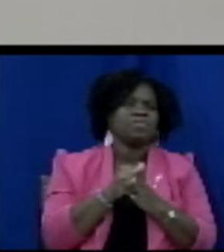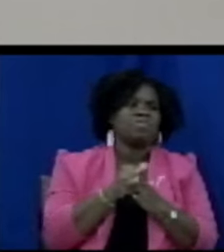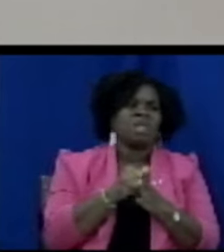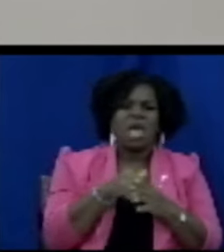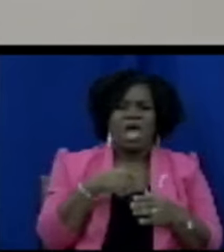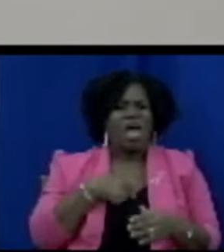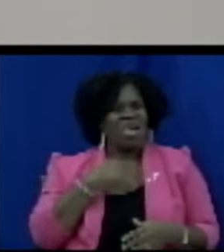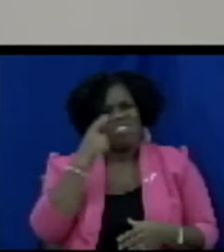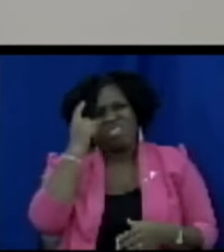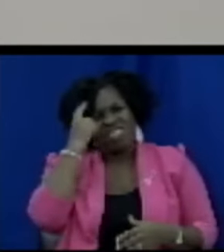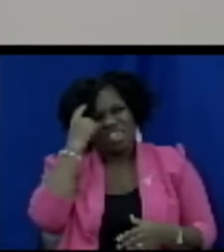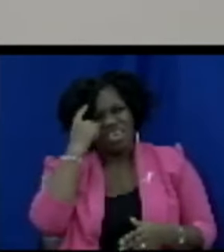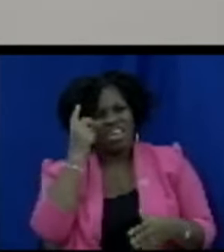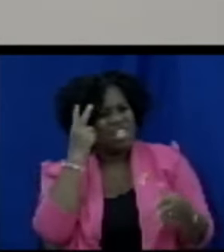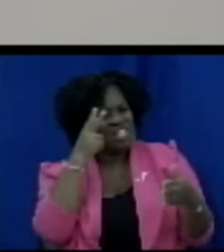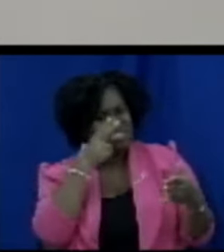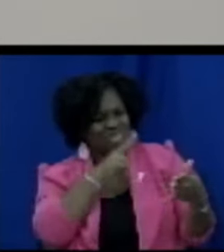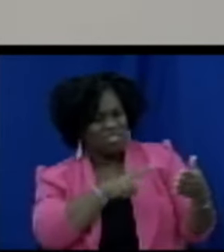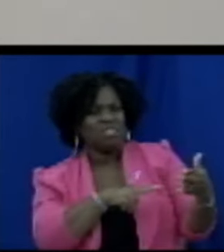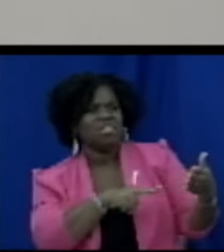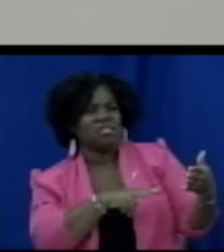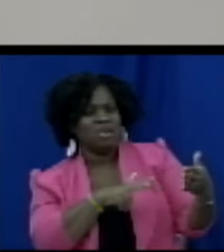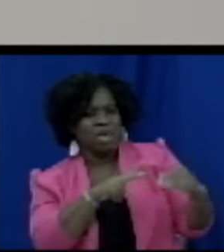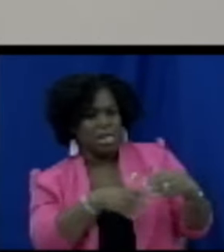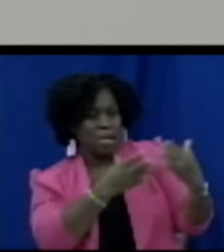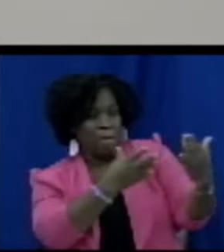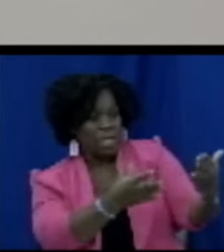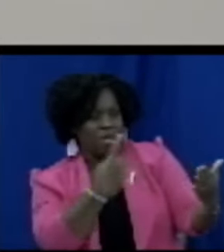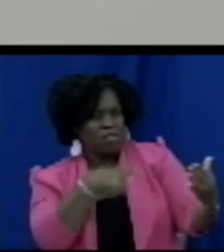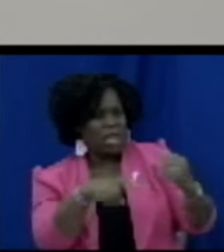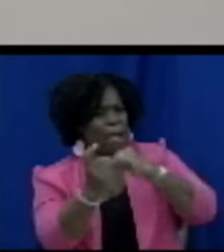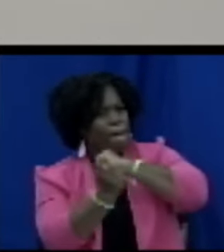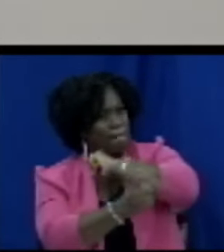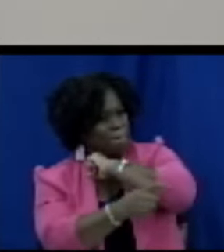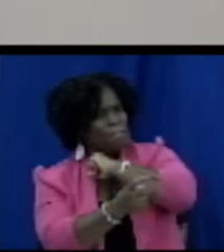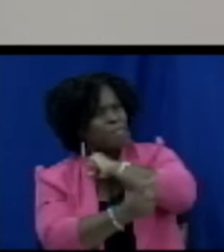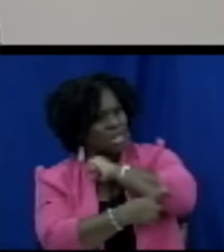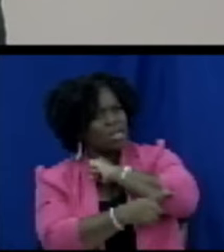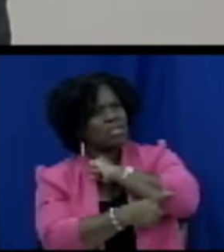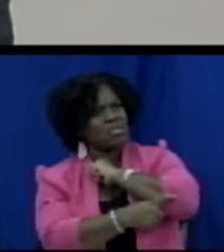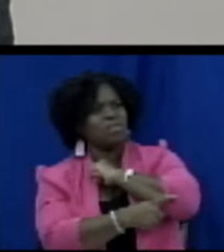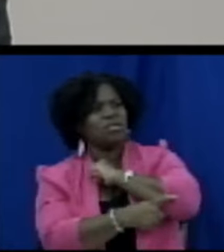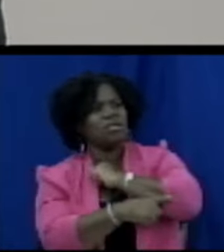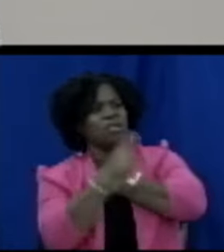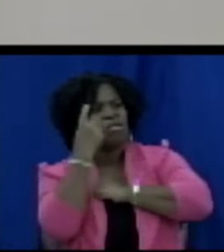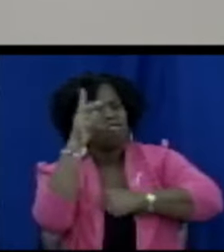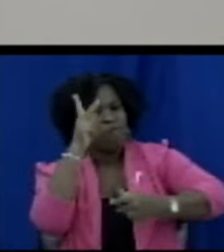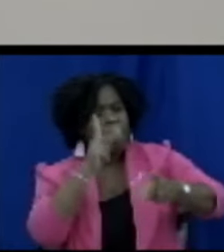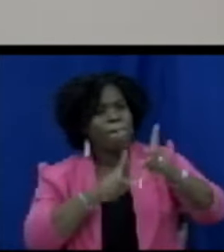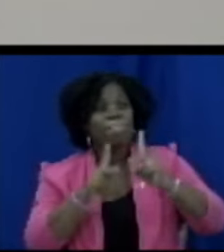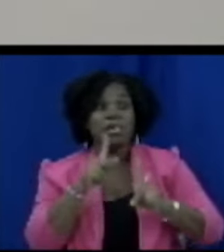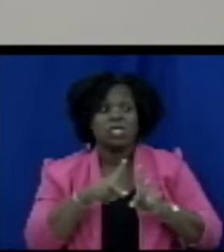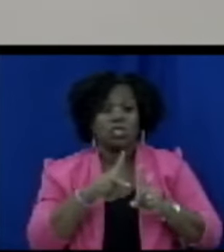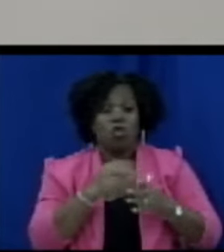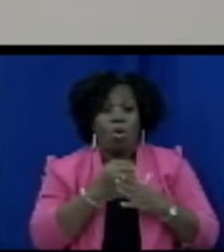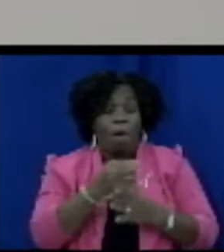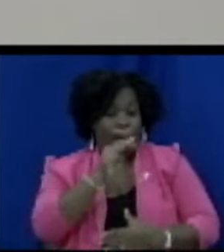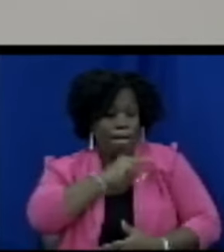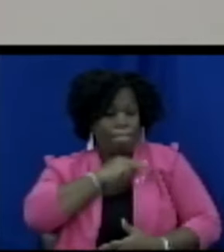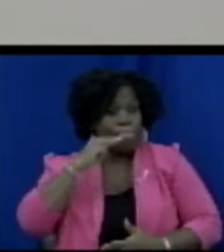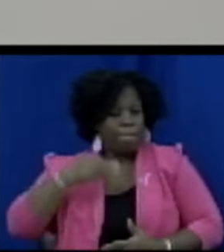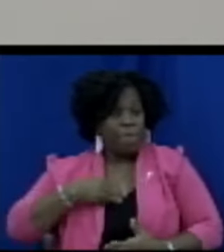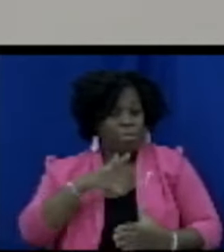don't think I see any penalties for persons or members of the board